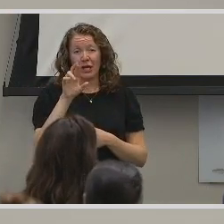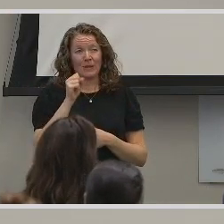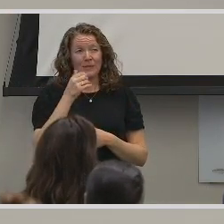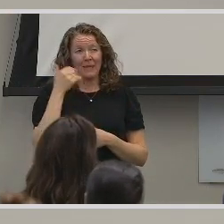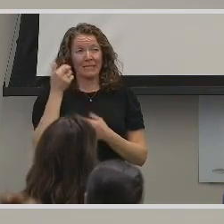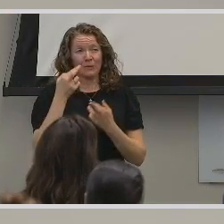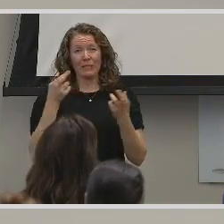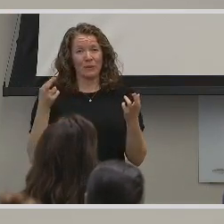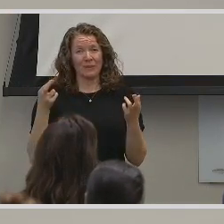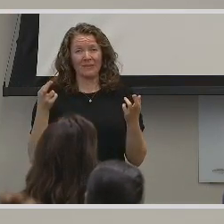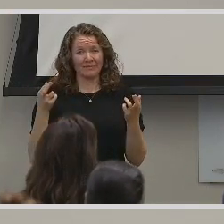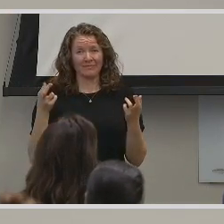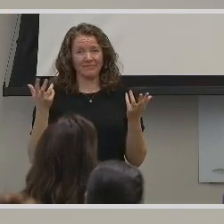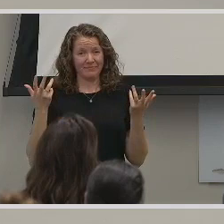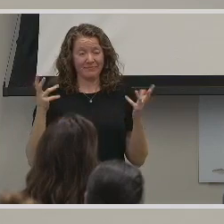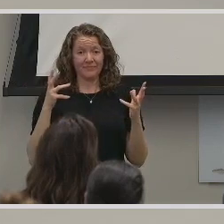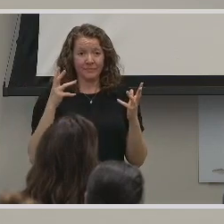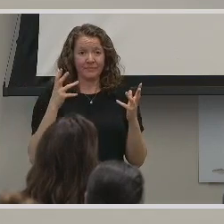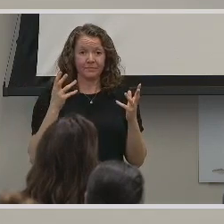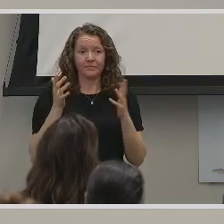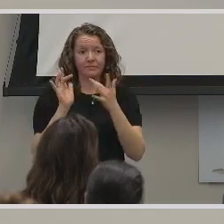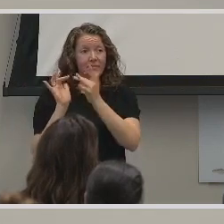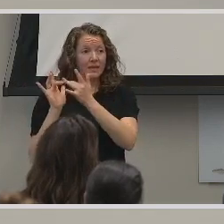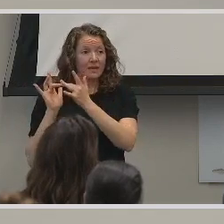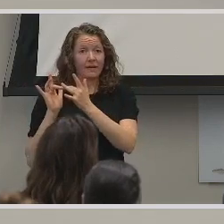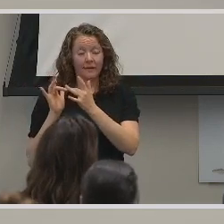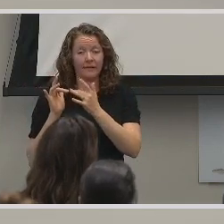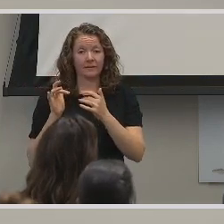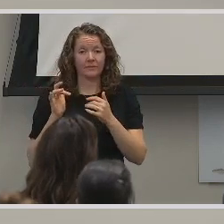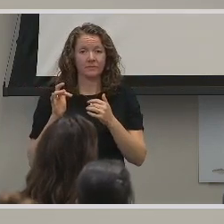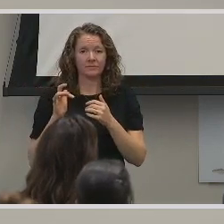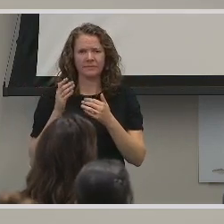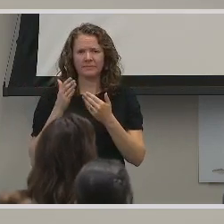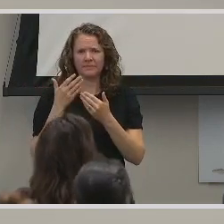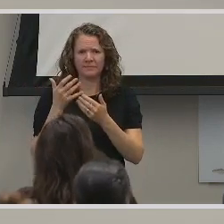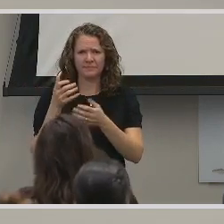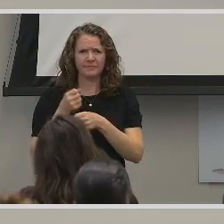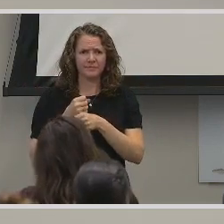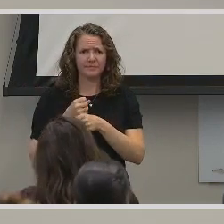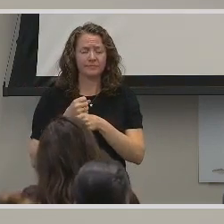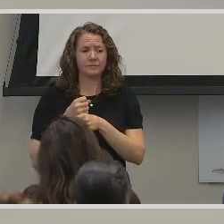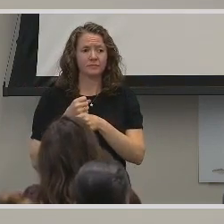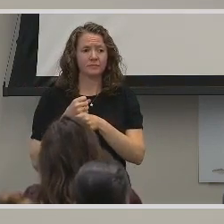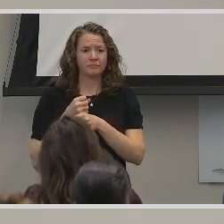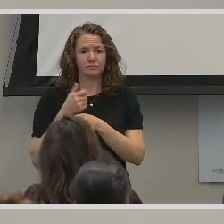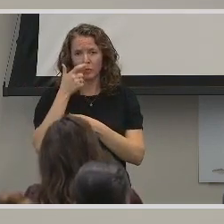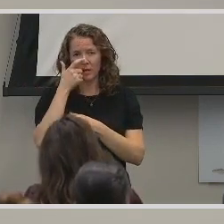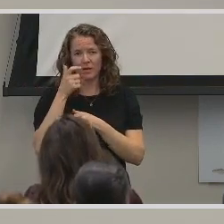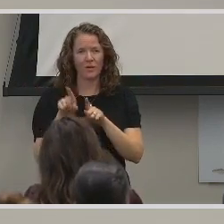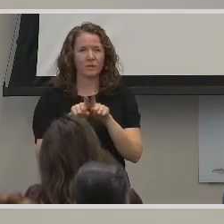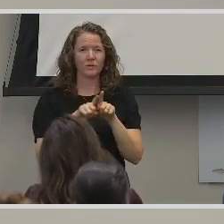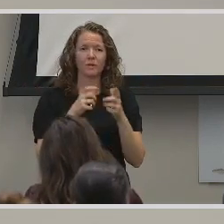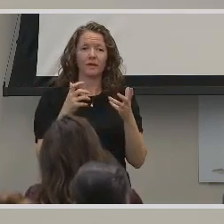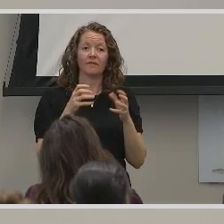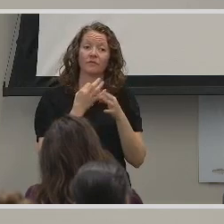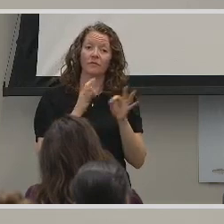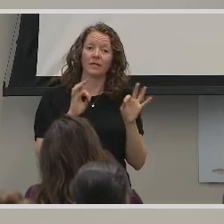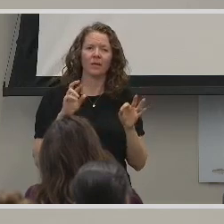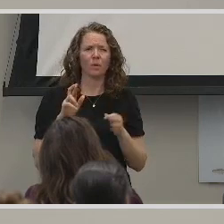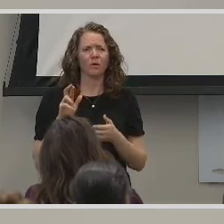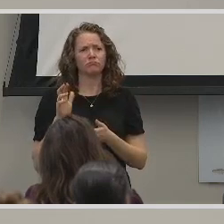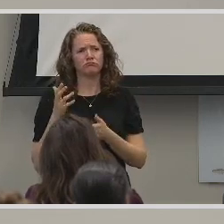resource that there is out there online and that's free. There's also a lot more free or low